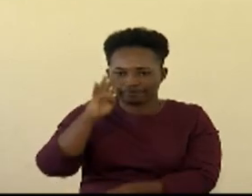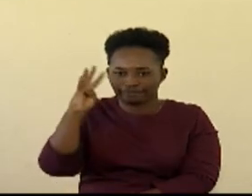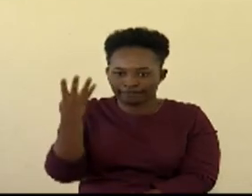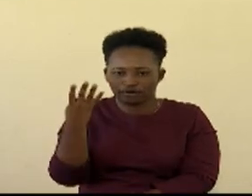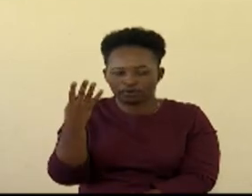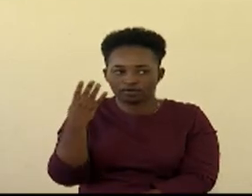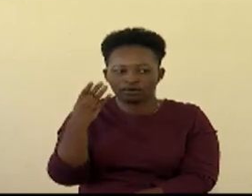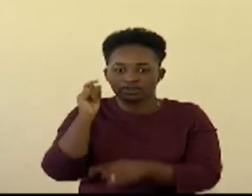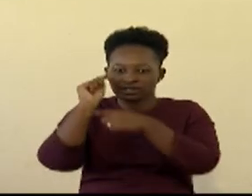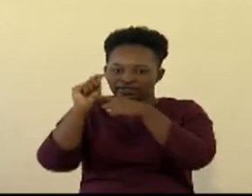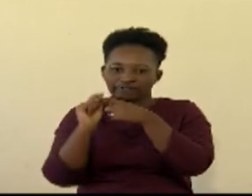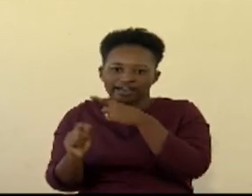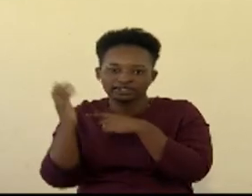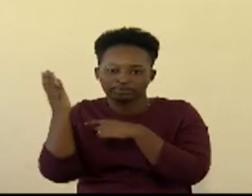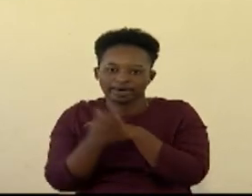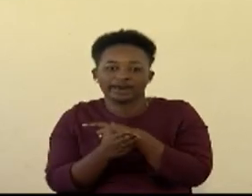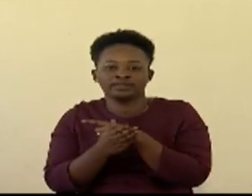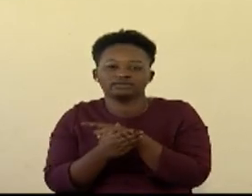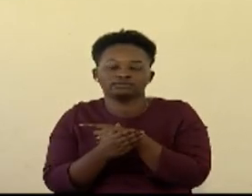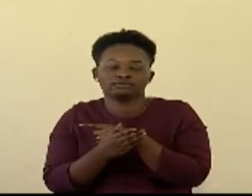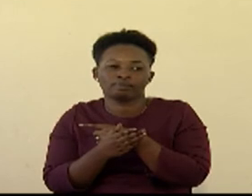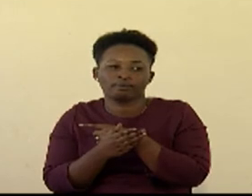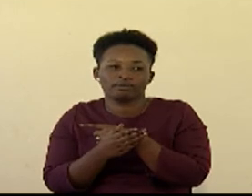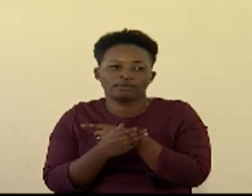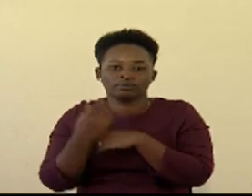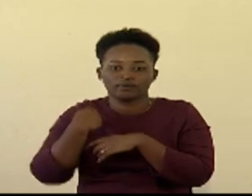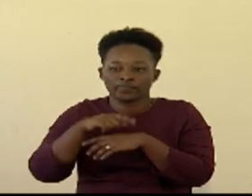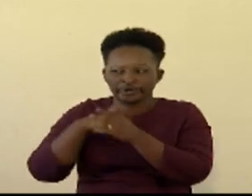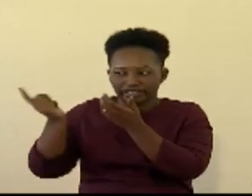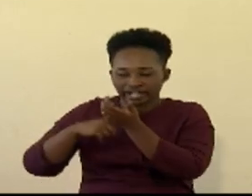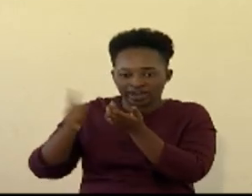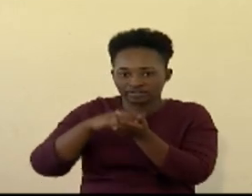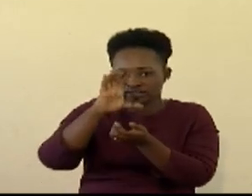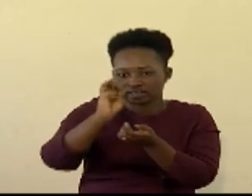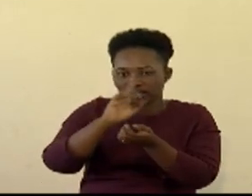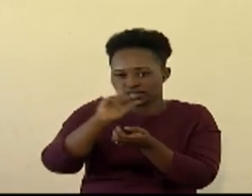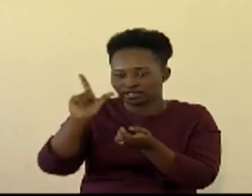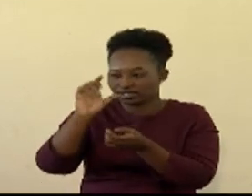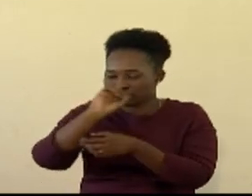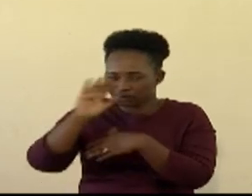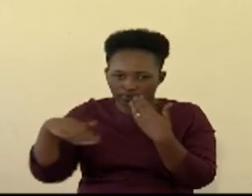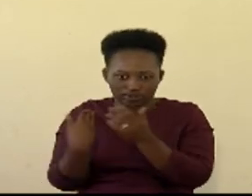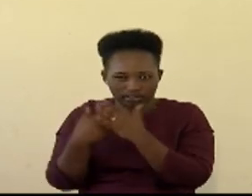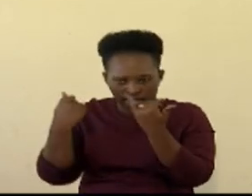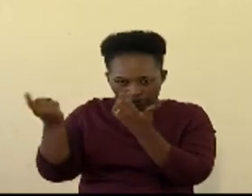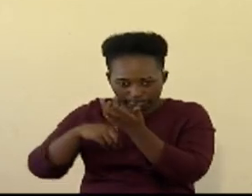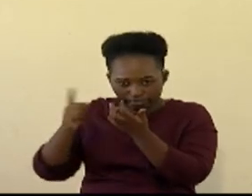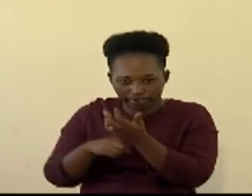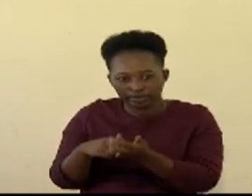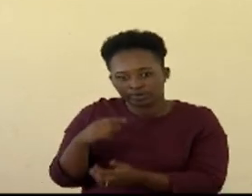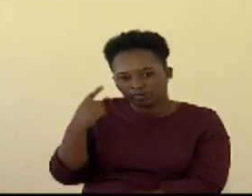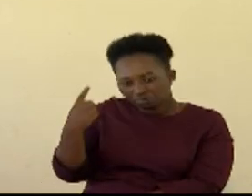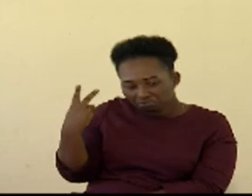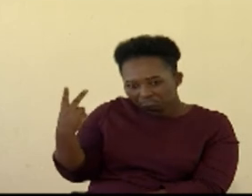divided by so we count all the cells so we move one